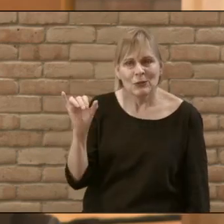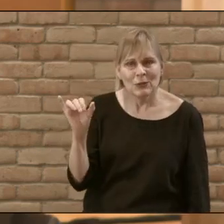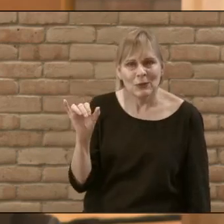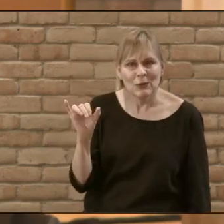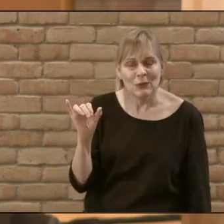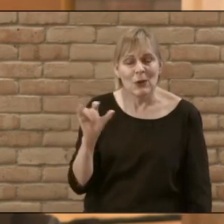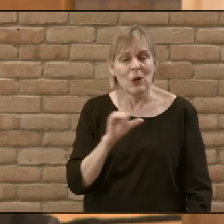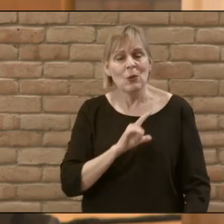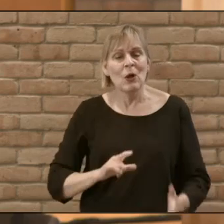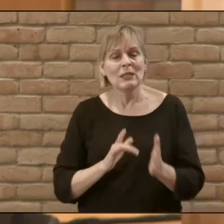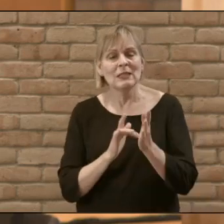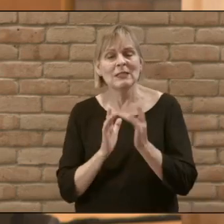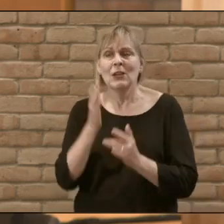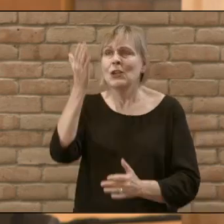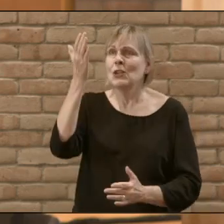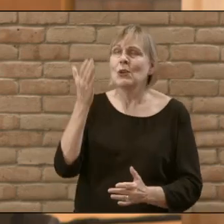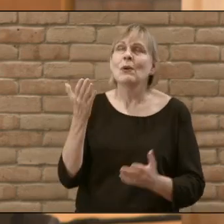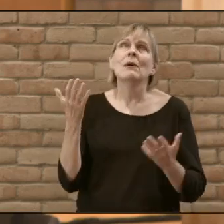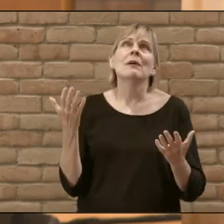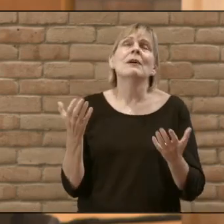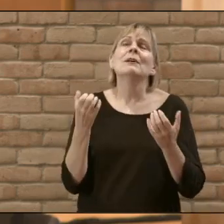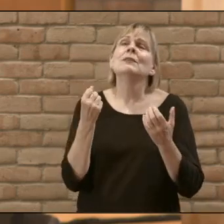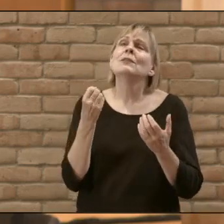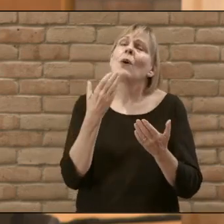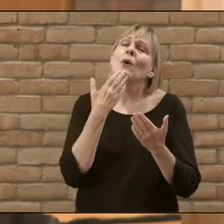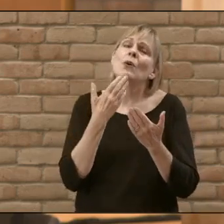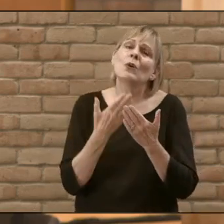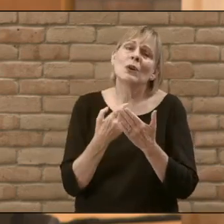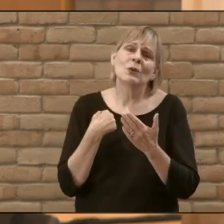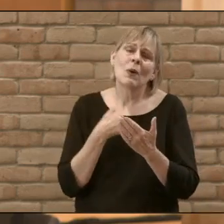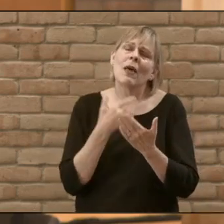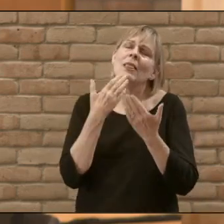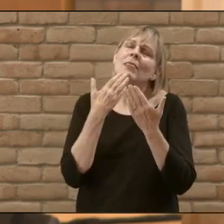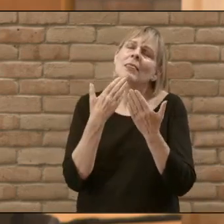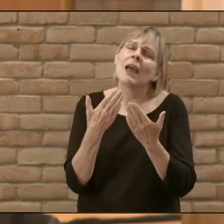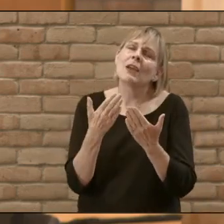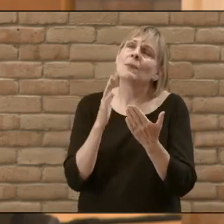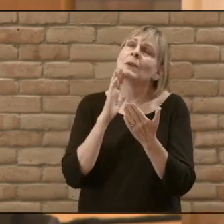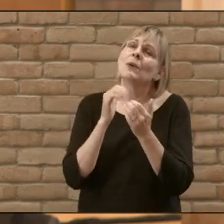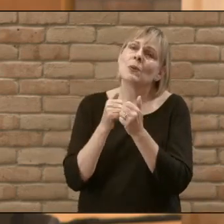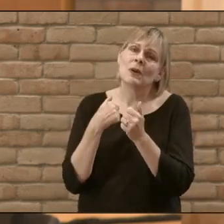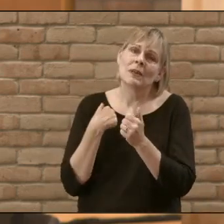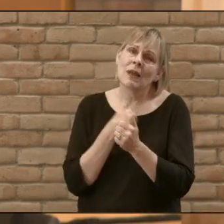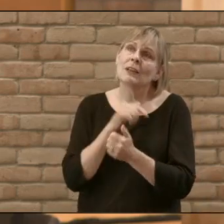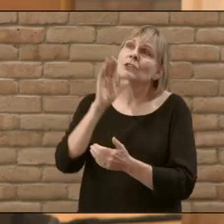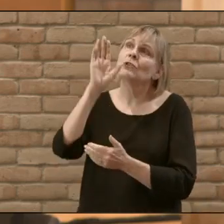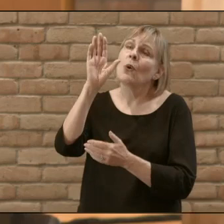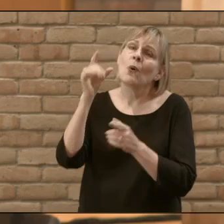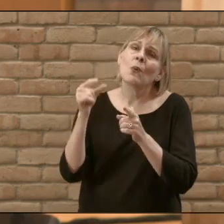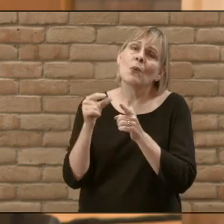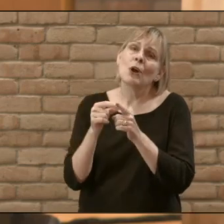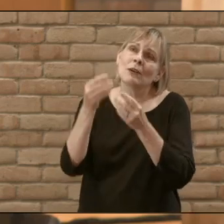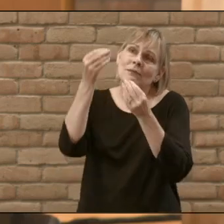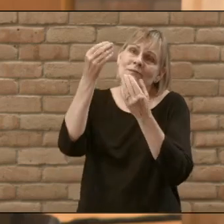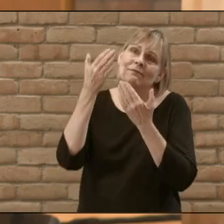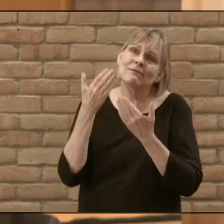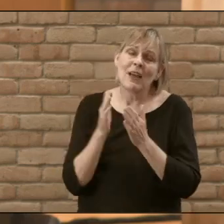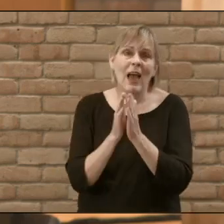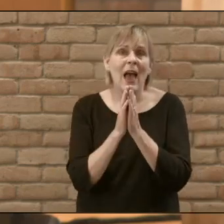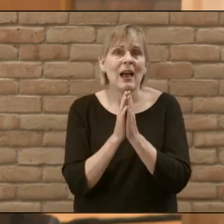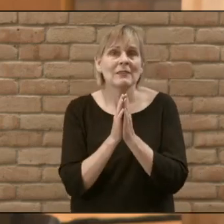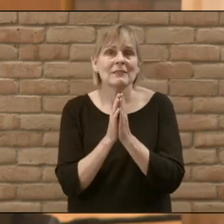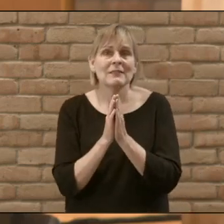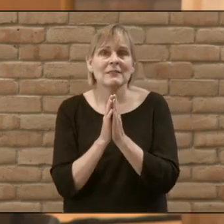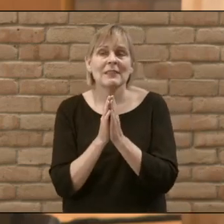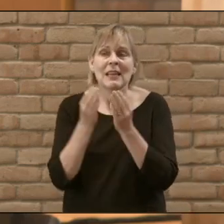Lord Jesus you are so so good to us we thank you for speaking to us in your word we ask that you